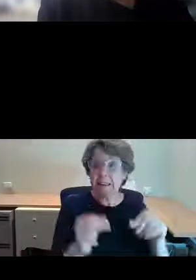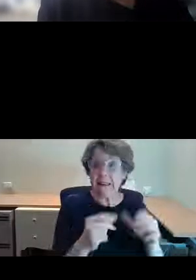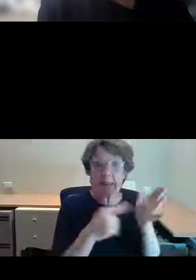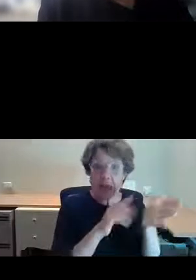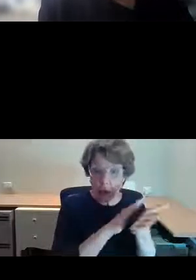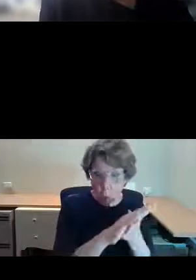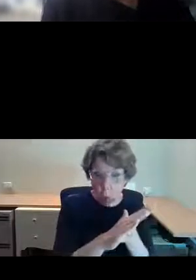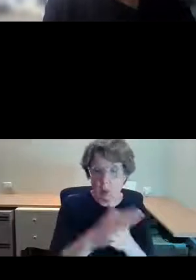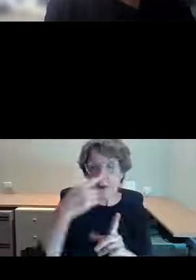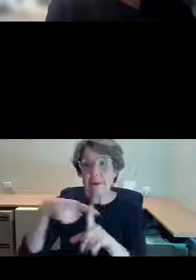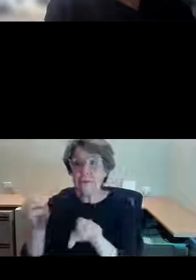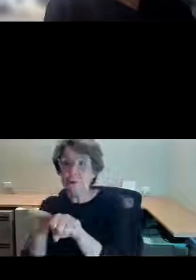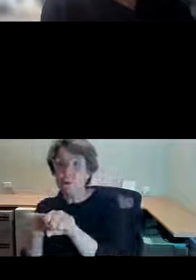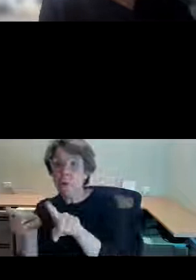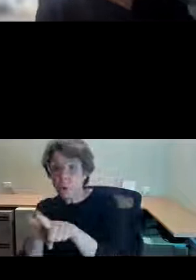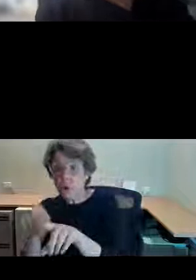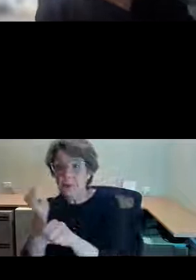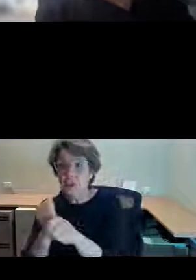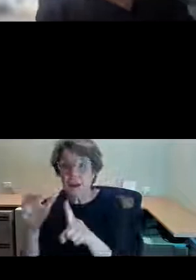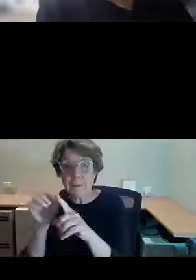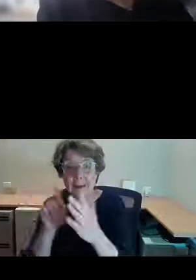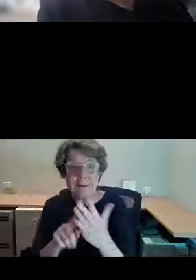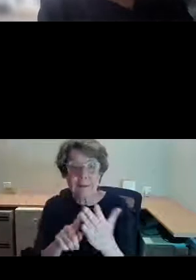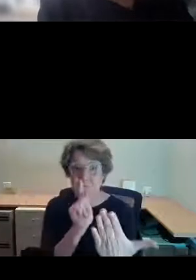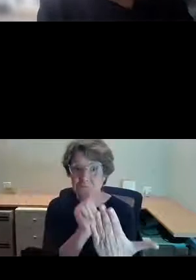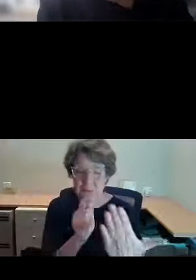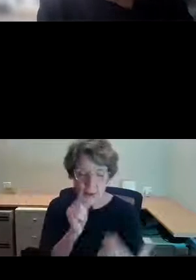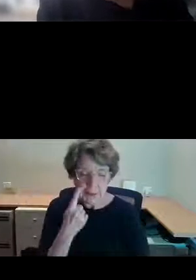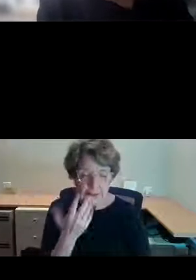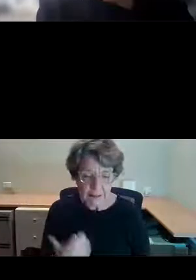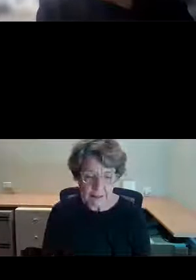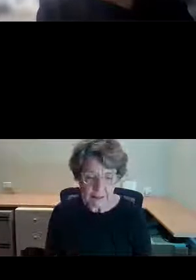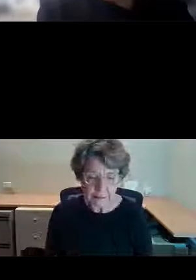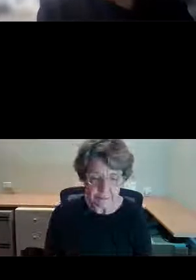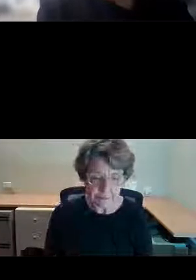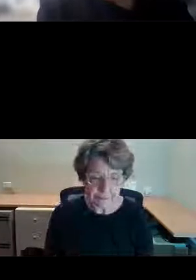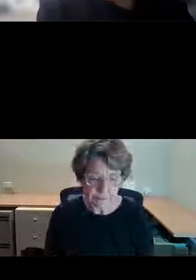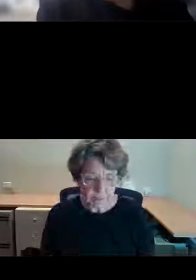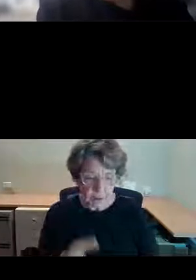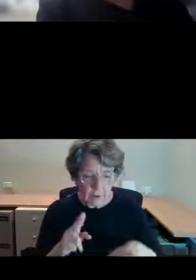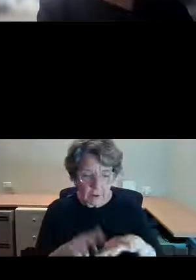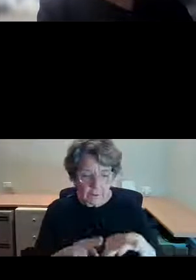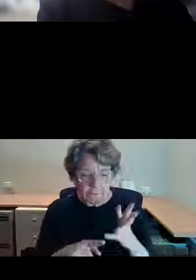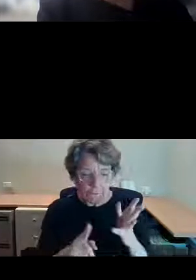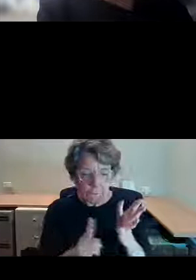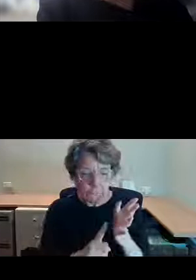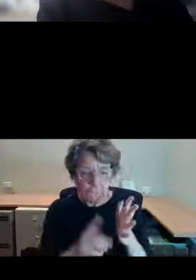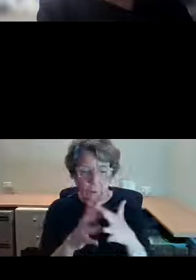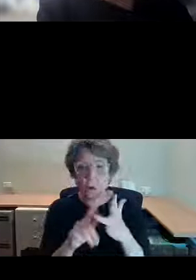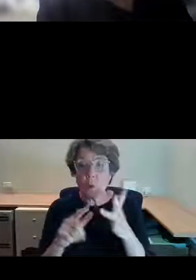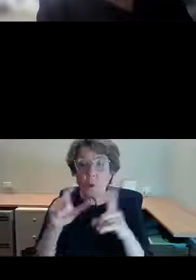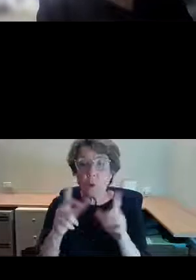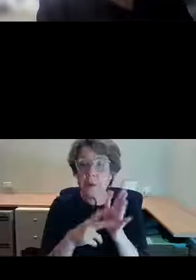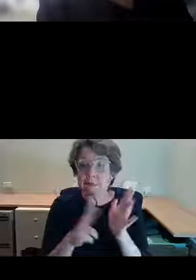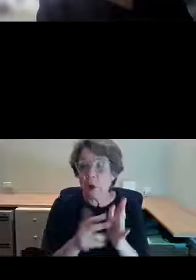the GPO in quite good detail. Fullwood was actually very clever because when he drew this